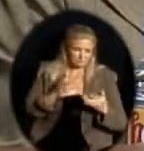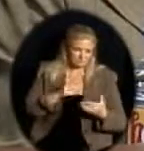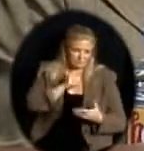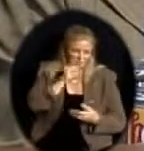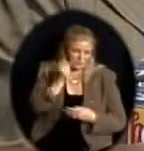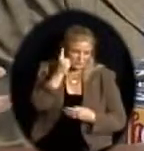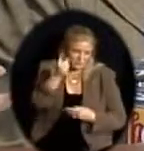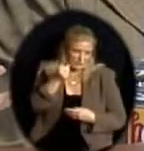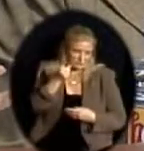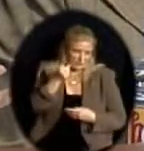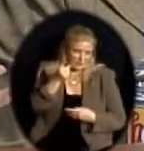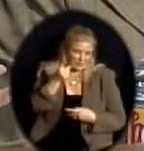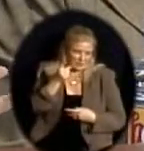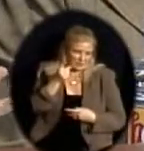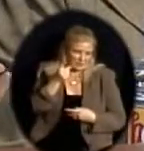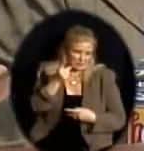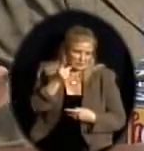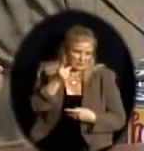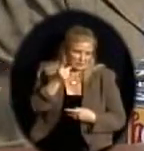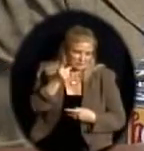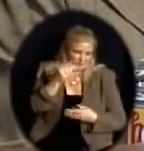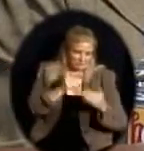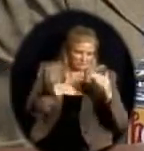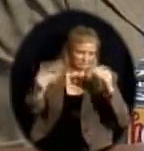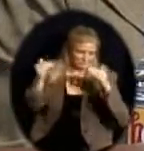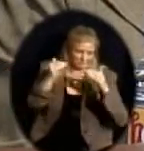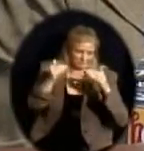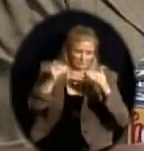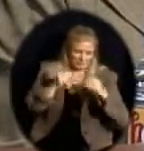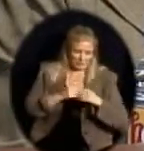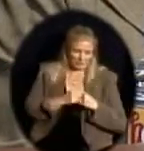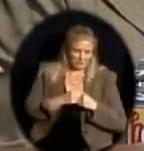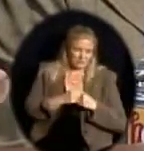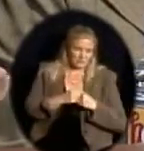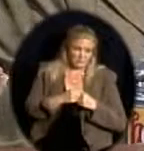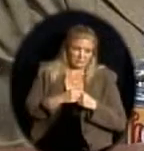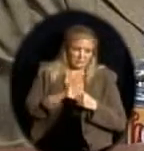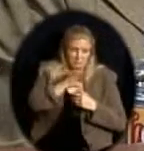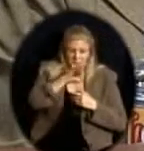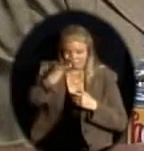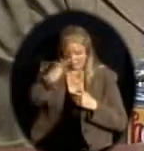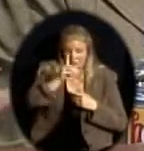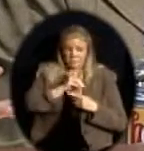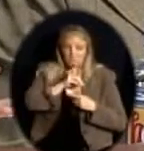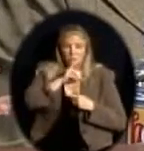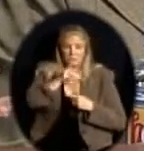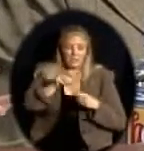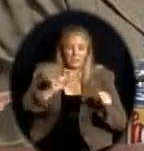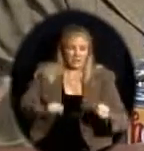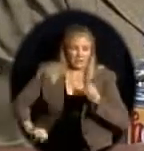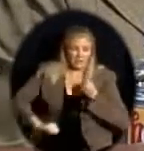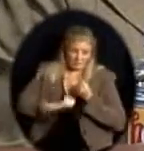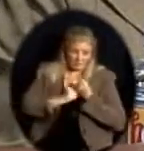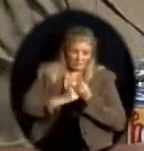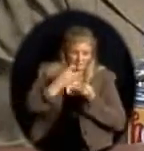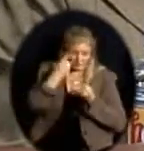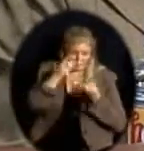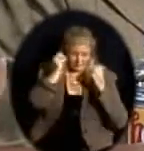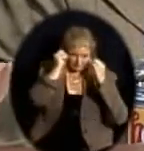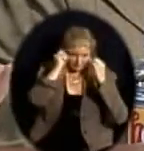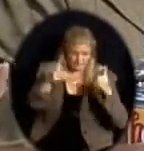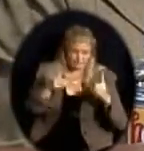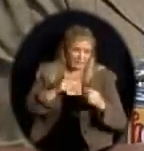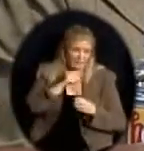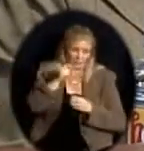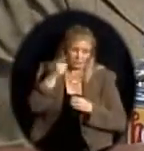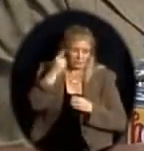they're certainly an advocate for education in so many ways. I don't think they want us to relinquish the excellence that's there in this